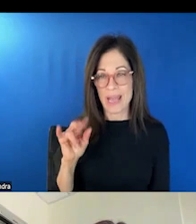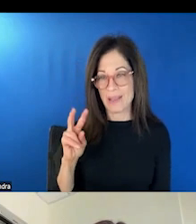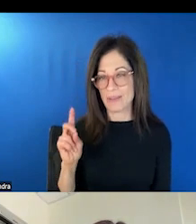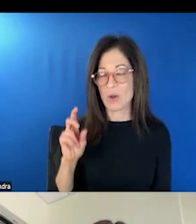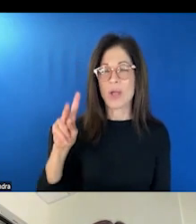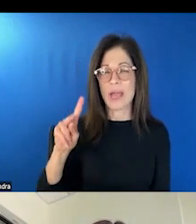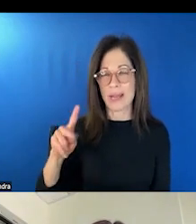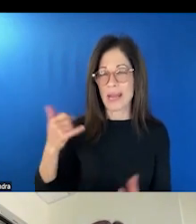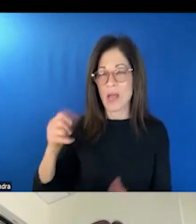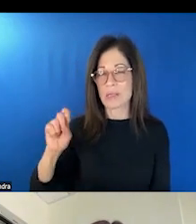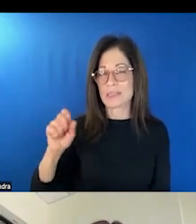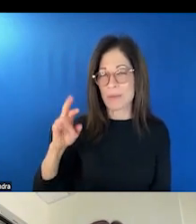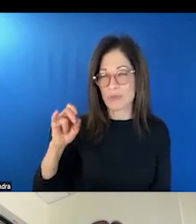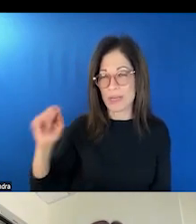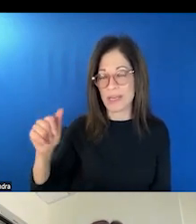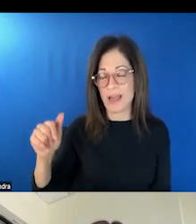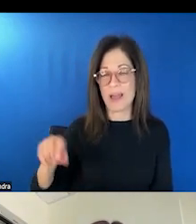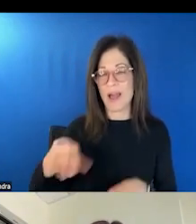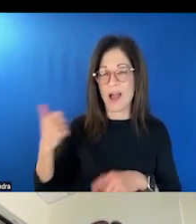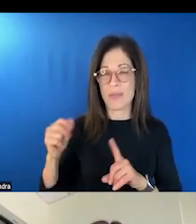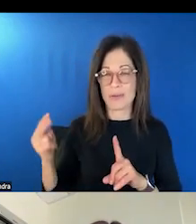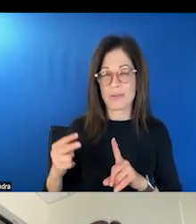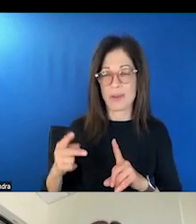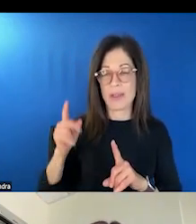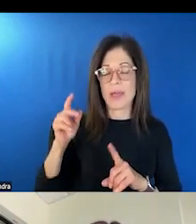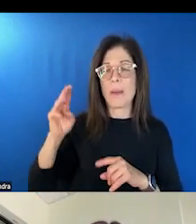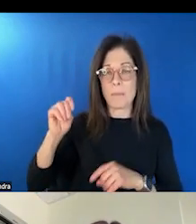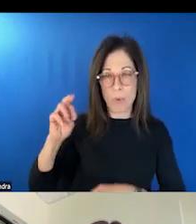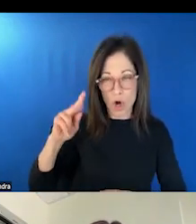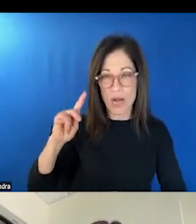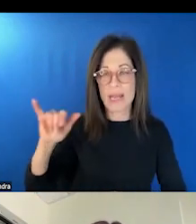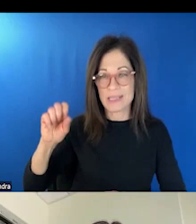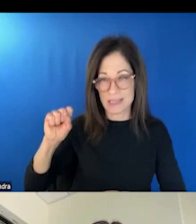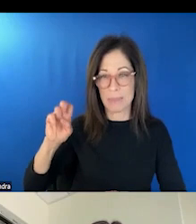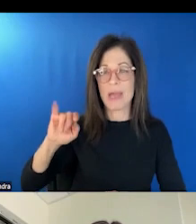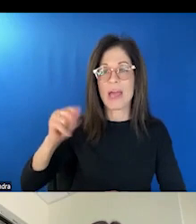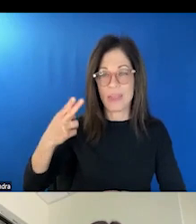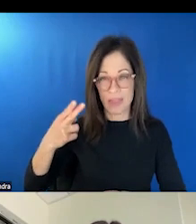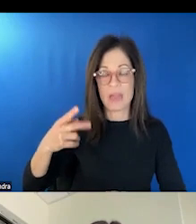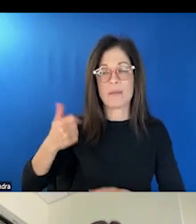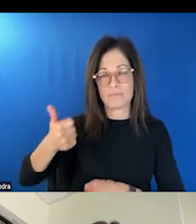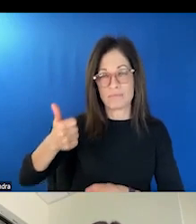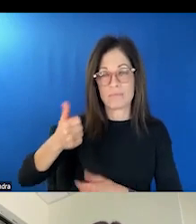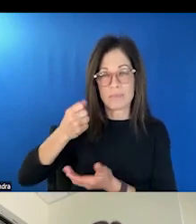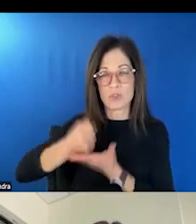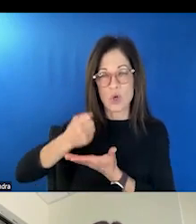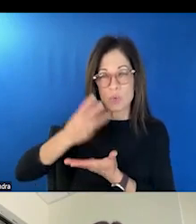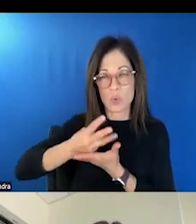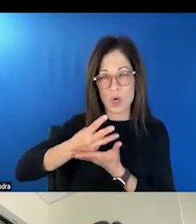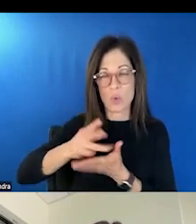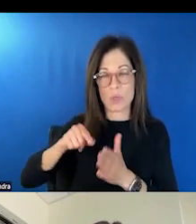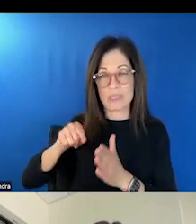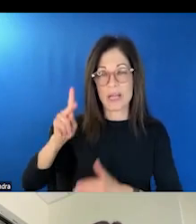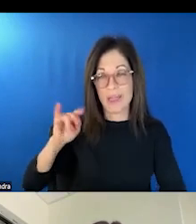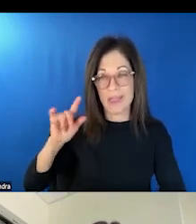State, coincidentally, is where Marty Smith was killed, a social worker. She wasn't on a mobile crisis team, but she was a